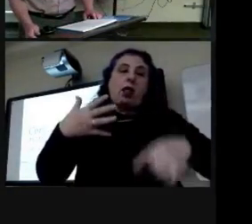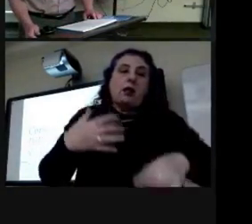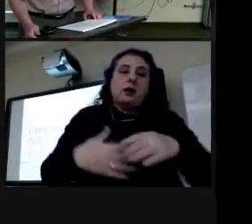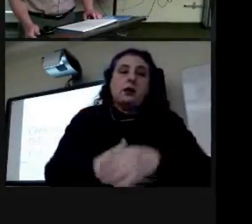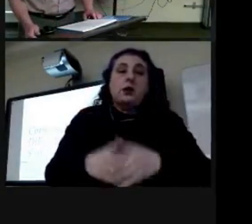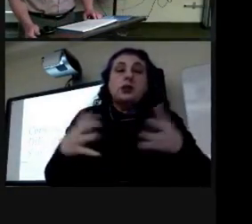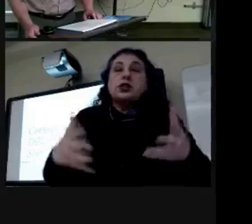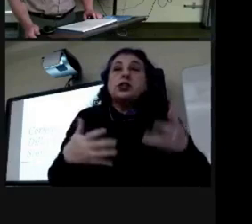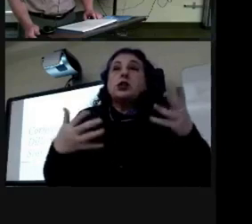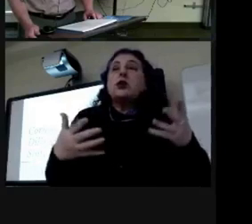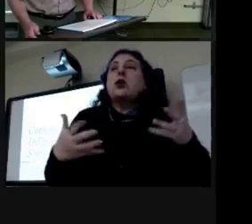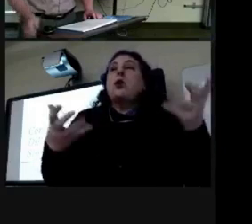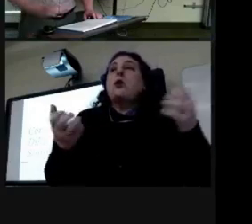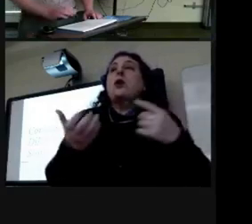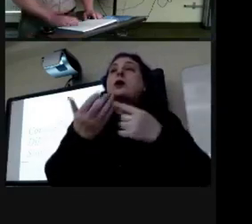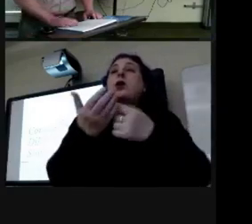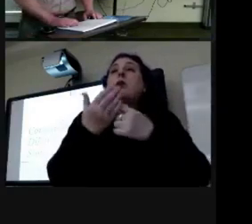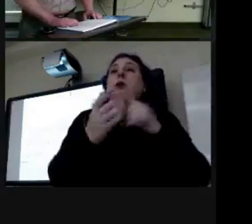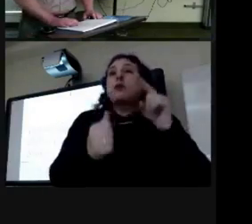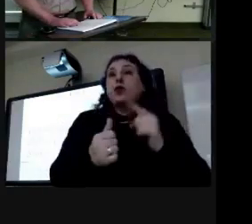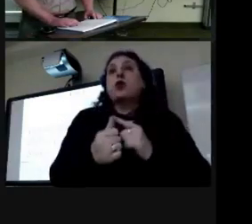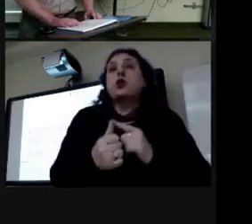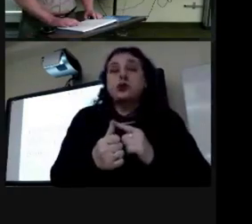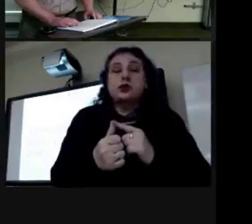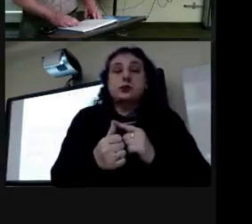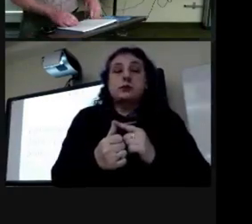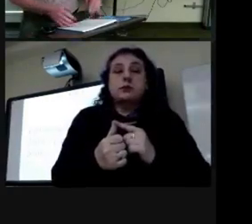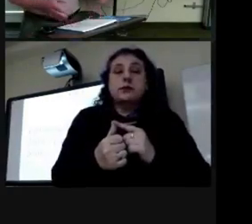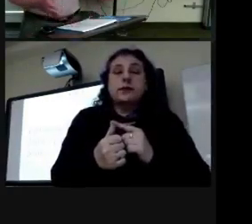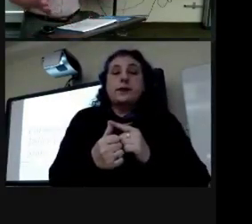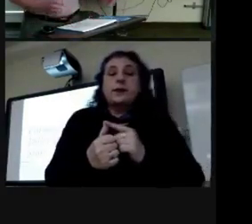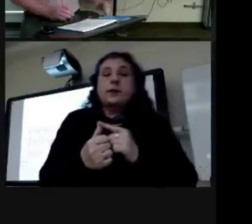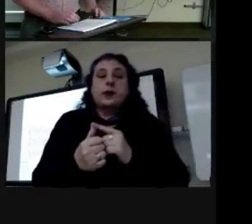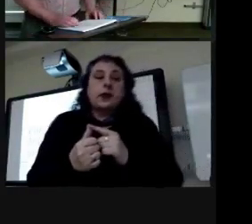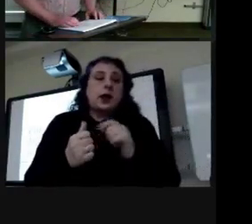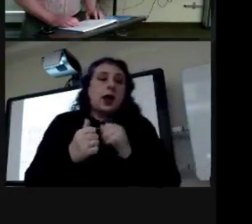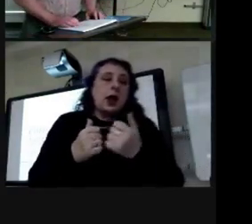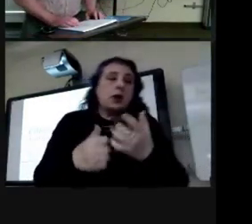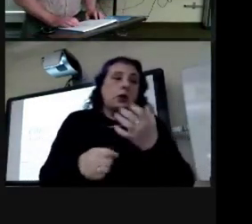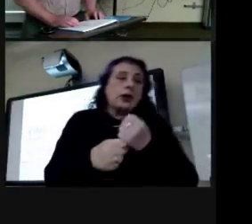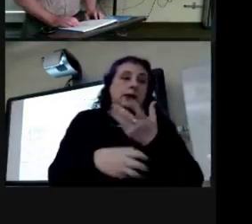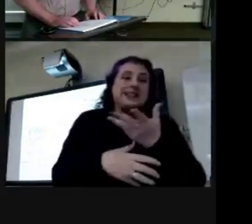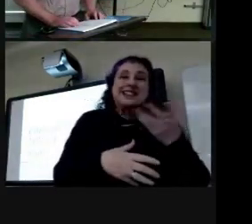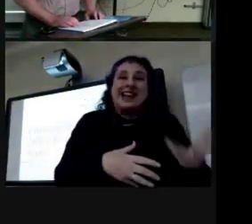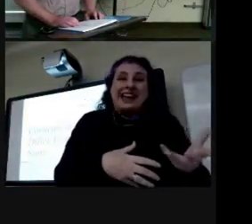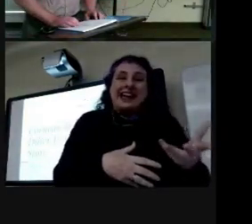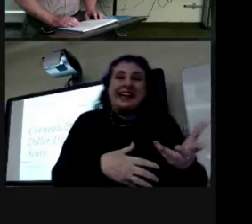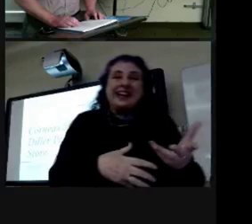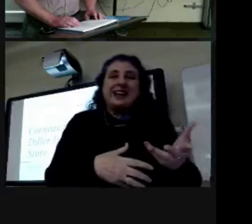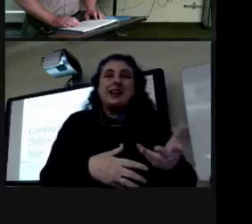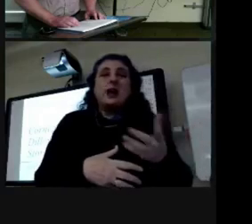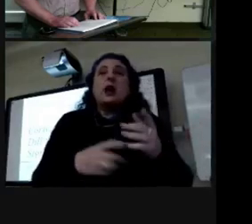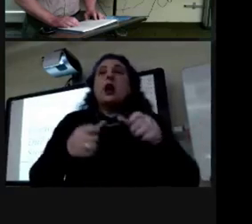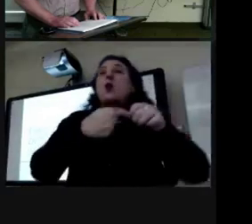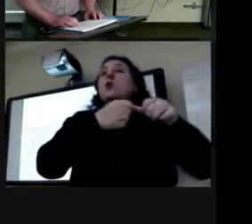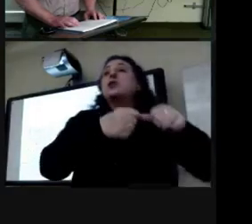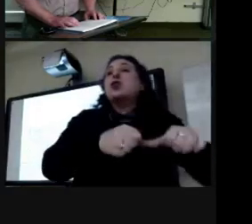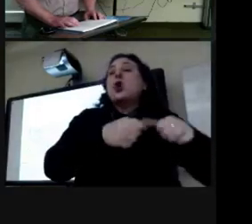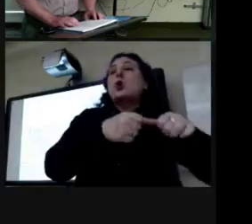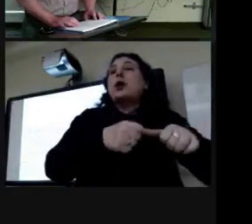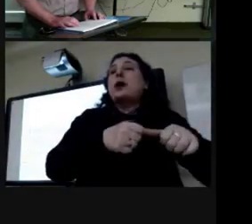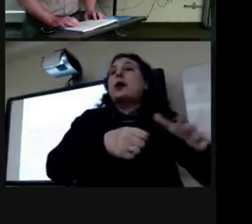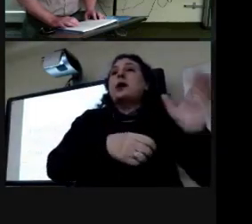so i want to talk a little bit first um you know how did we get this thing uh it was donated back in